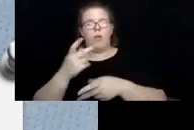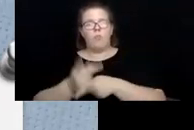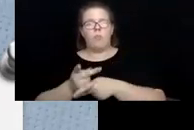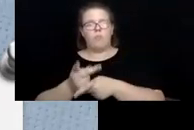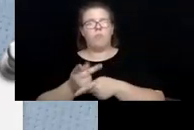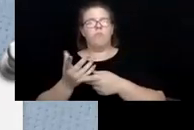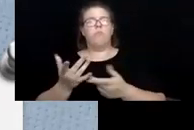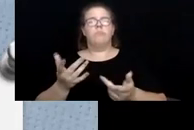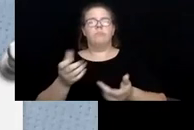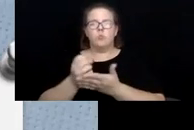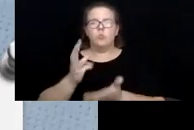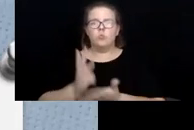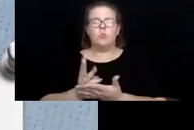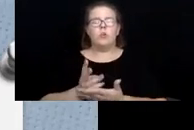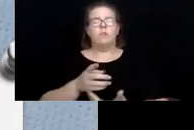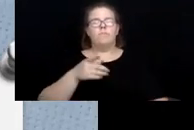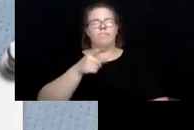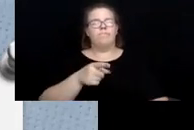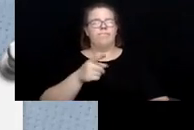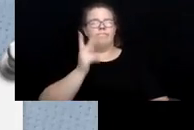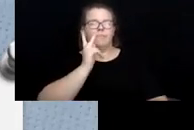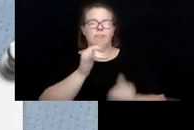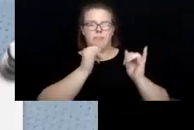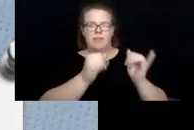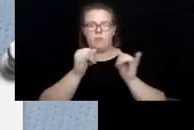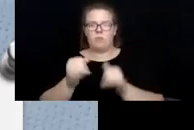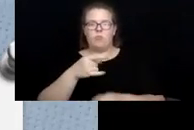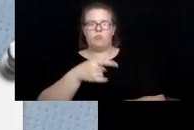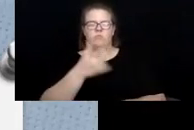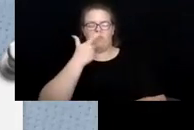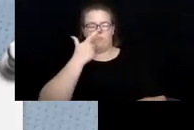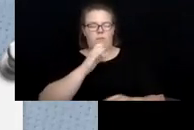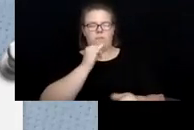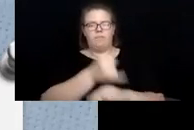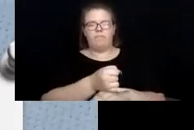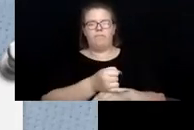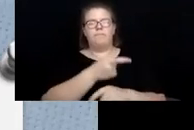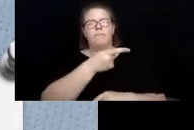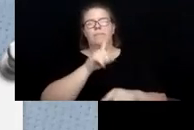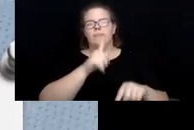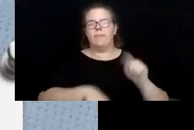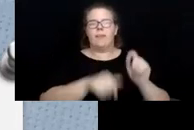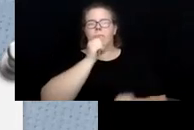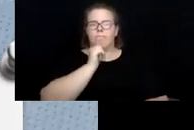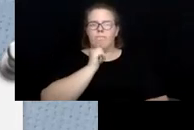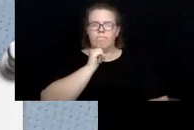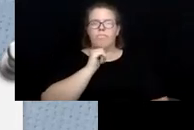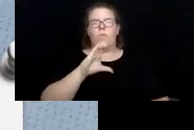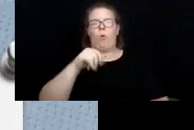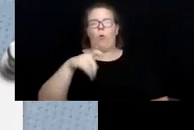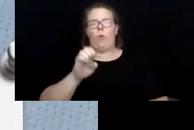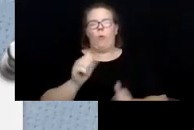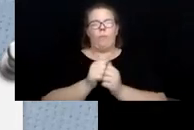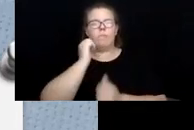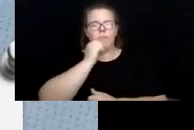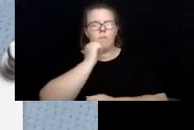or social worker who sees an individual who, because of an impairment, is unable to cope with everyday life and is